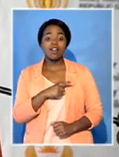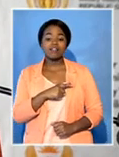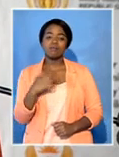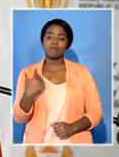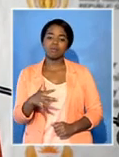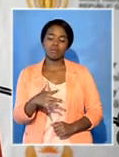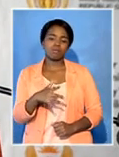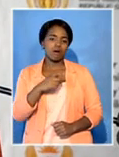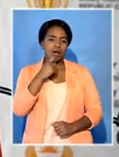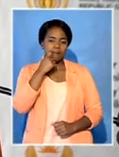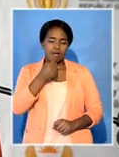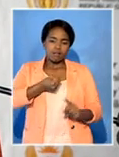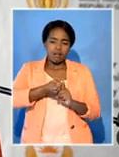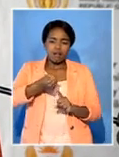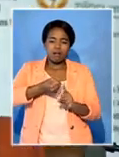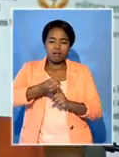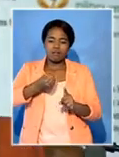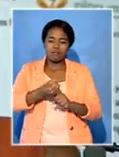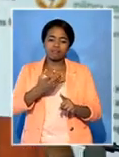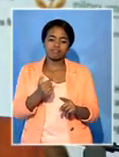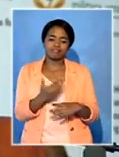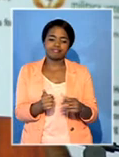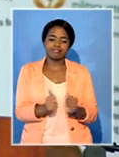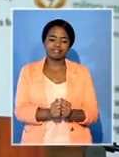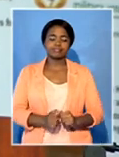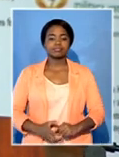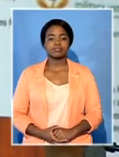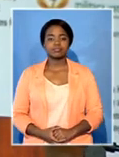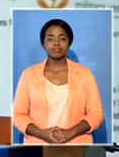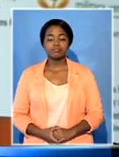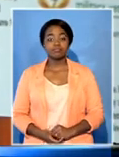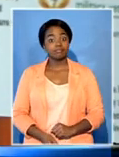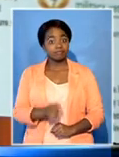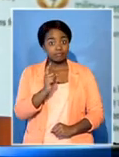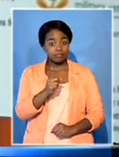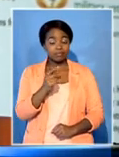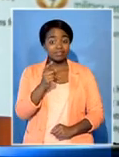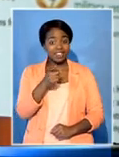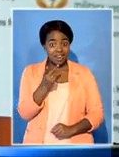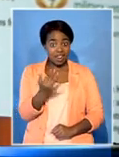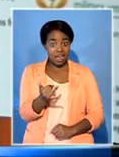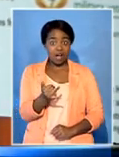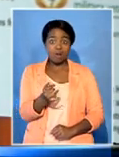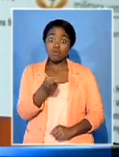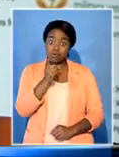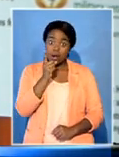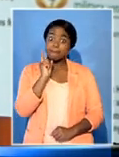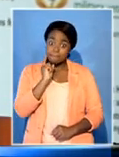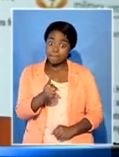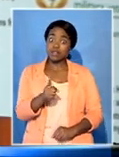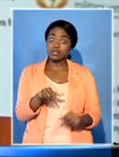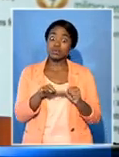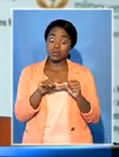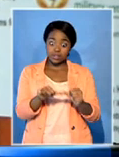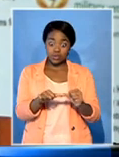company of the men behind the soldier. That struggle to continue from where he left, it